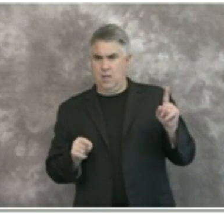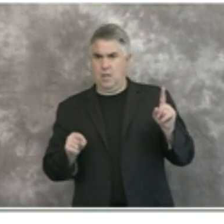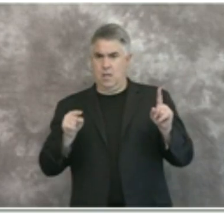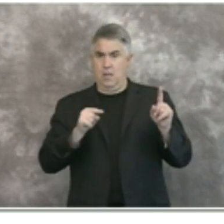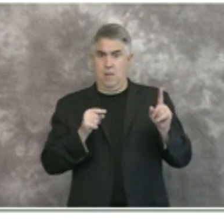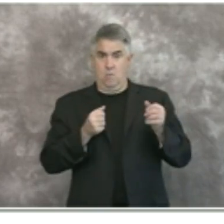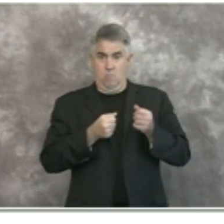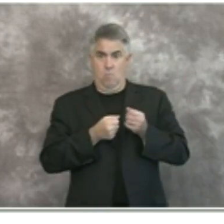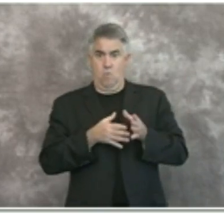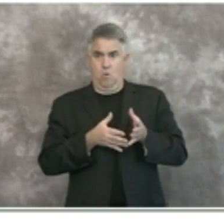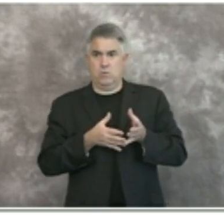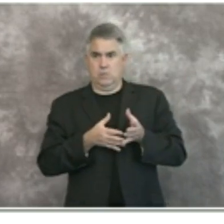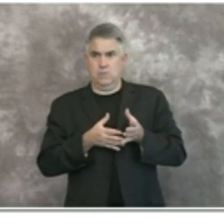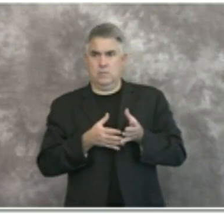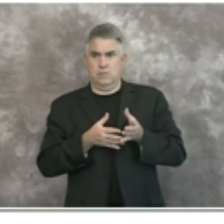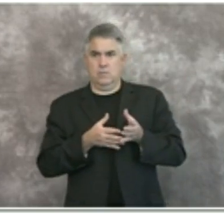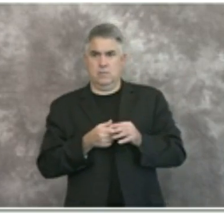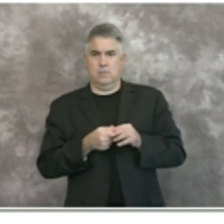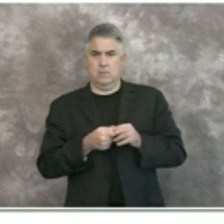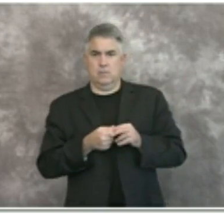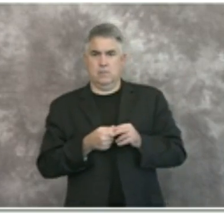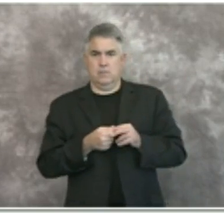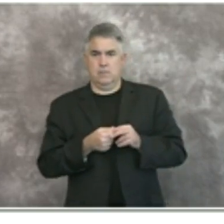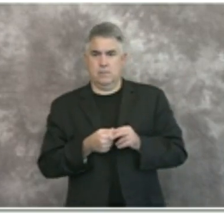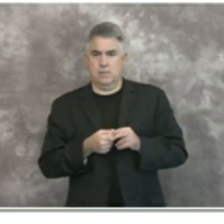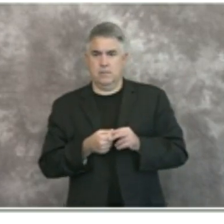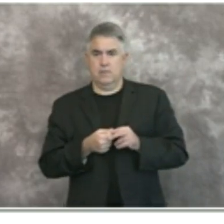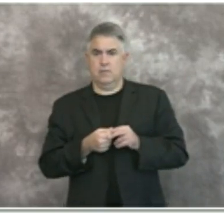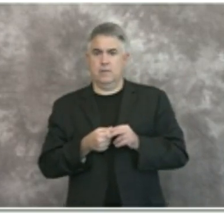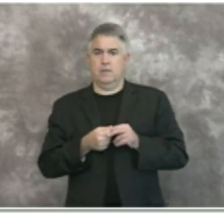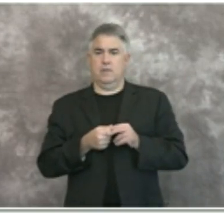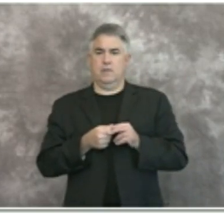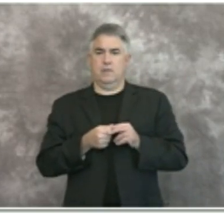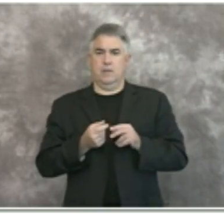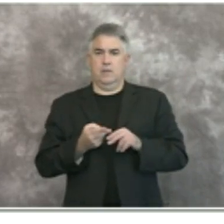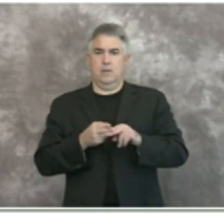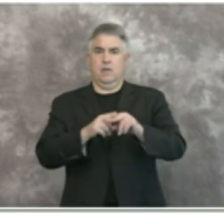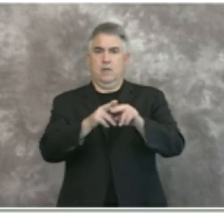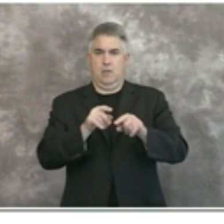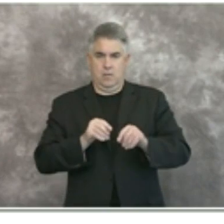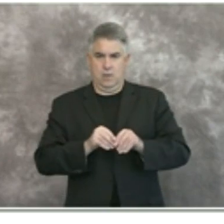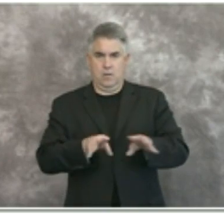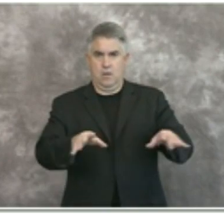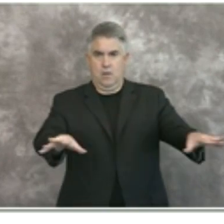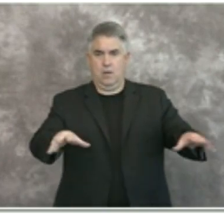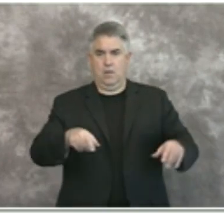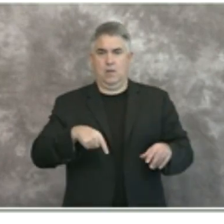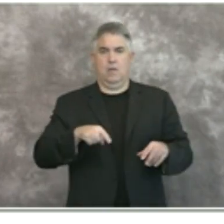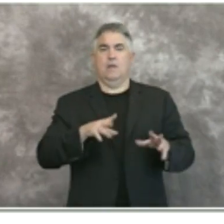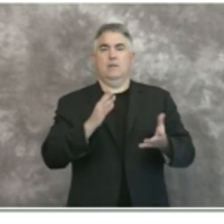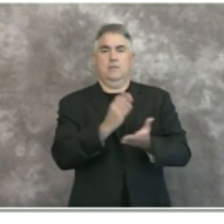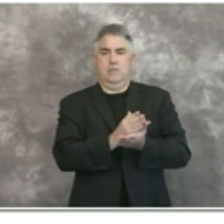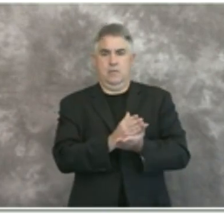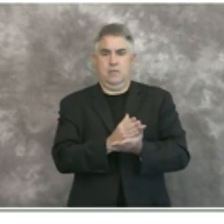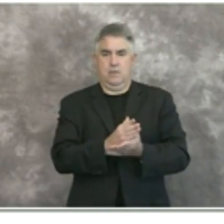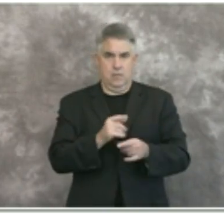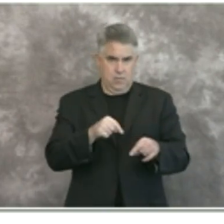chain reaction for us to look at what's going on and dial back